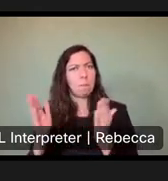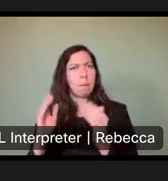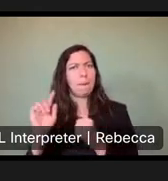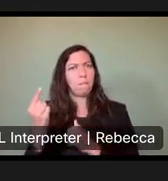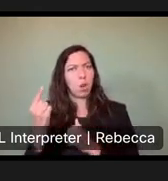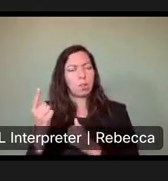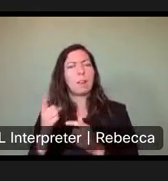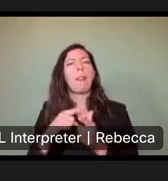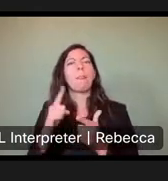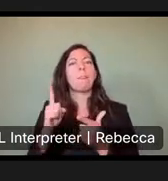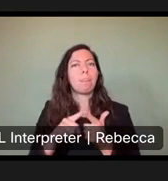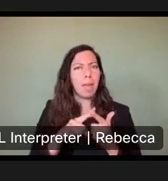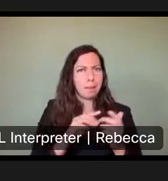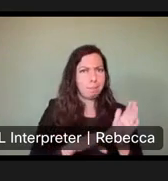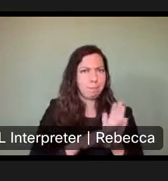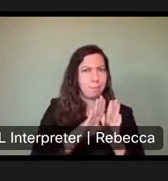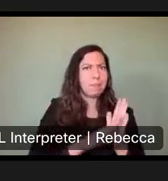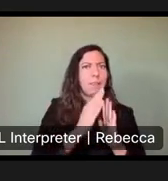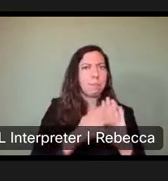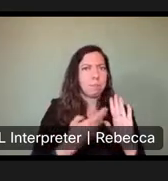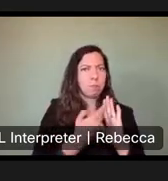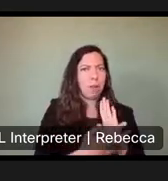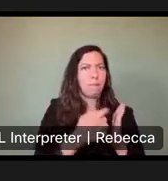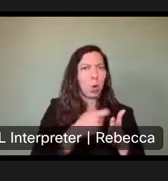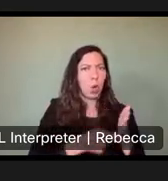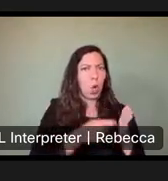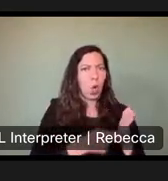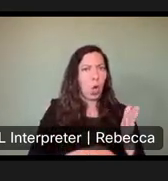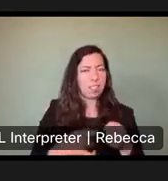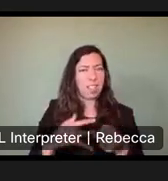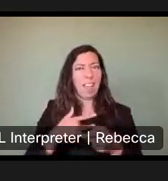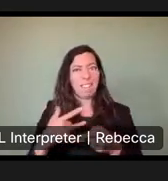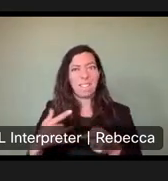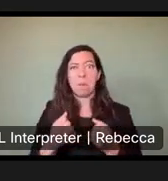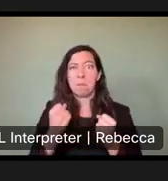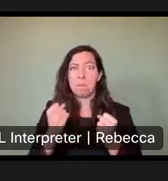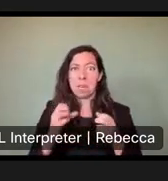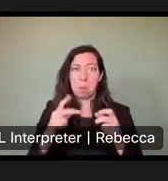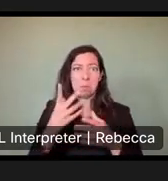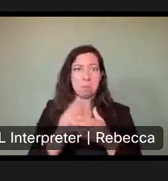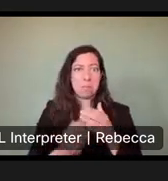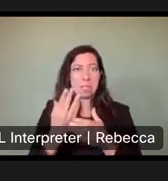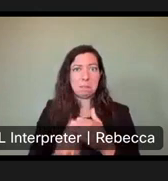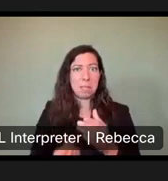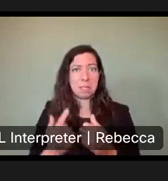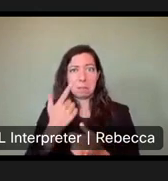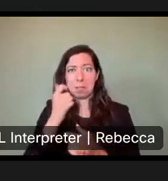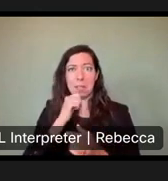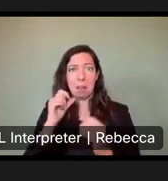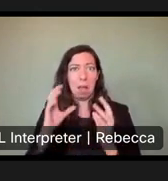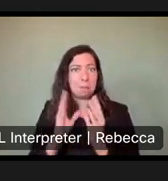of creative opportunities to develop an equitable cost adjustment. So, in order for us to